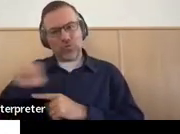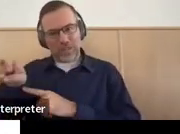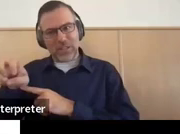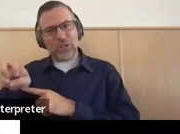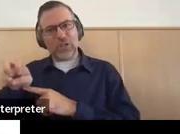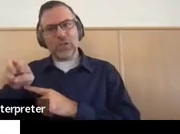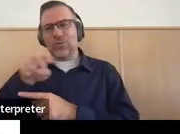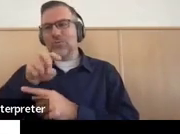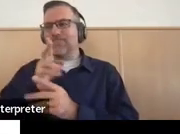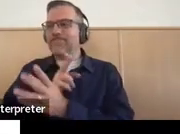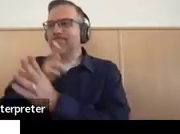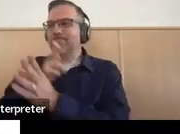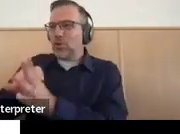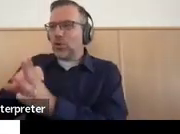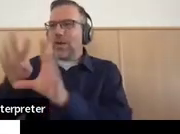way.